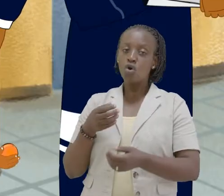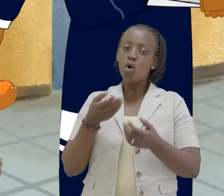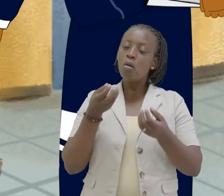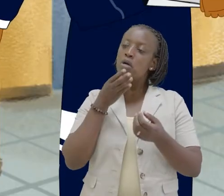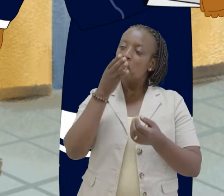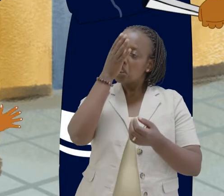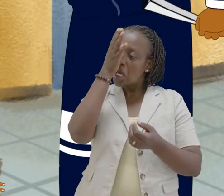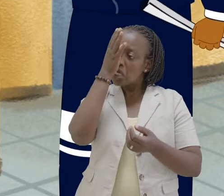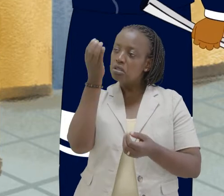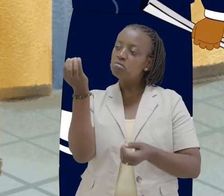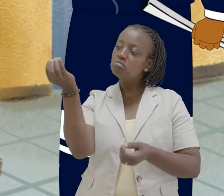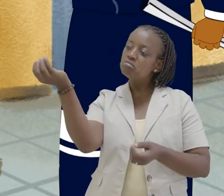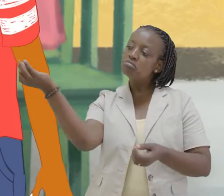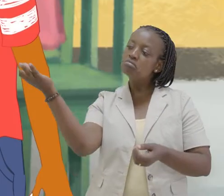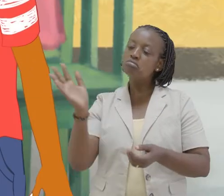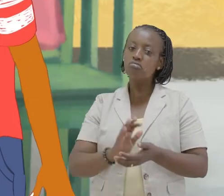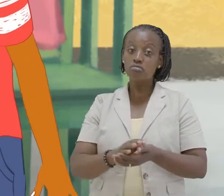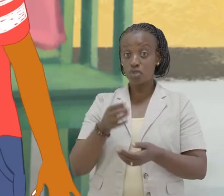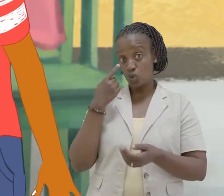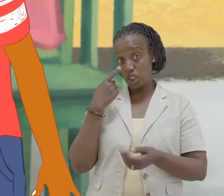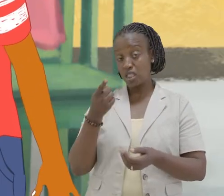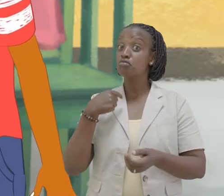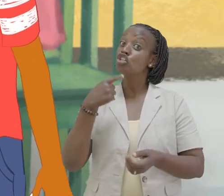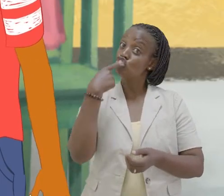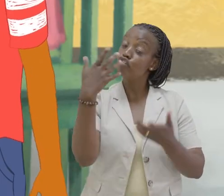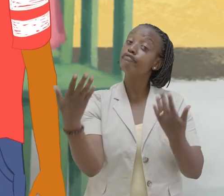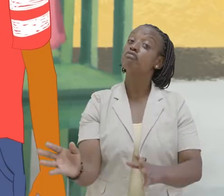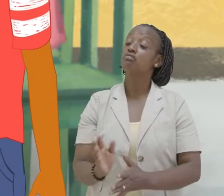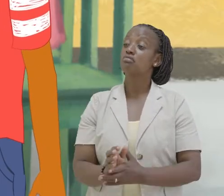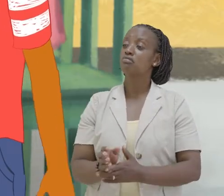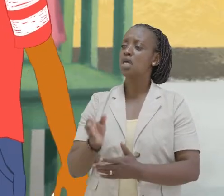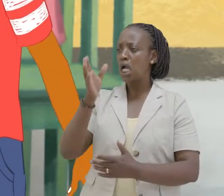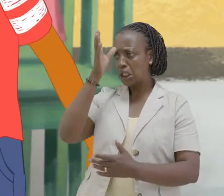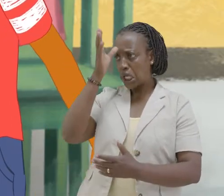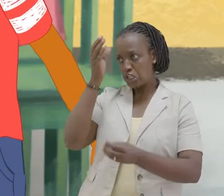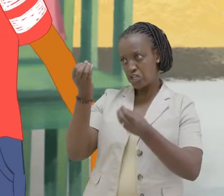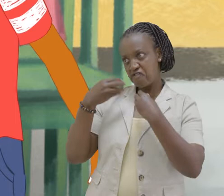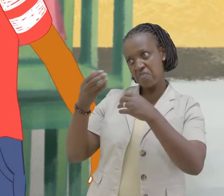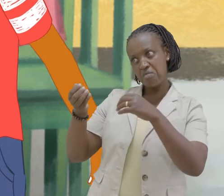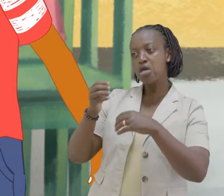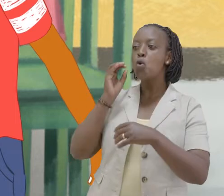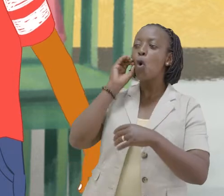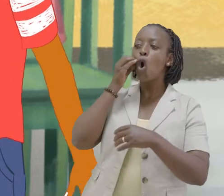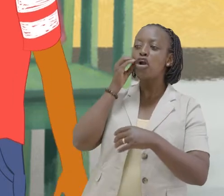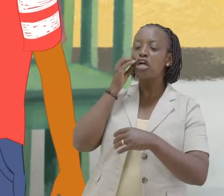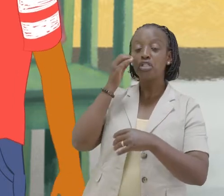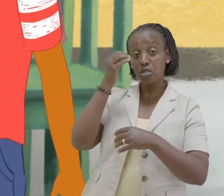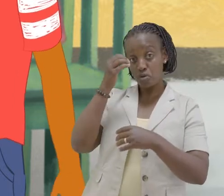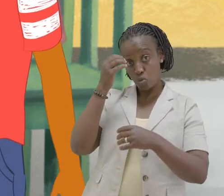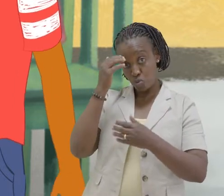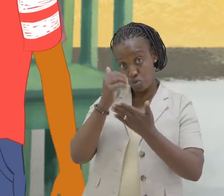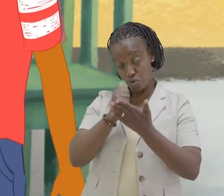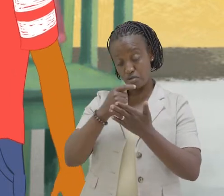Here dad See, I told you, dad will give me the orange Because